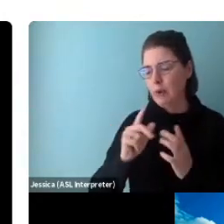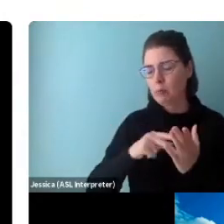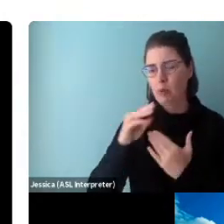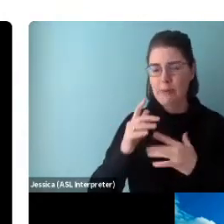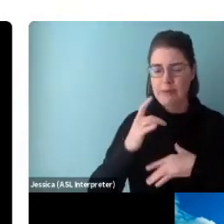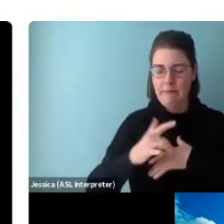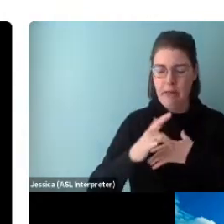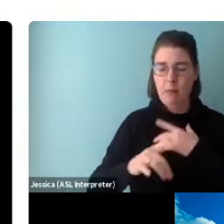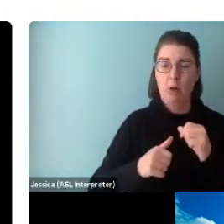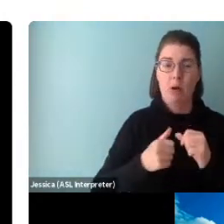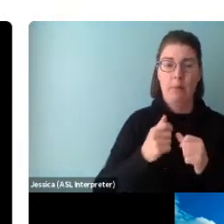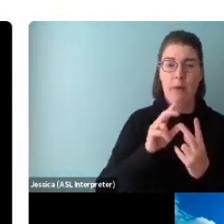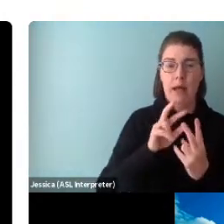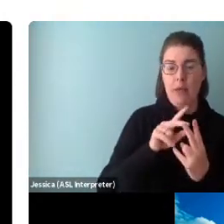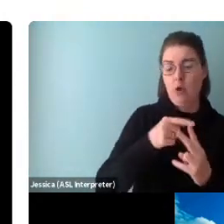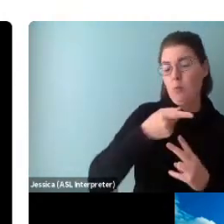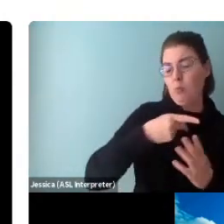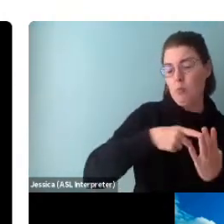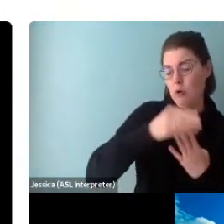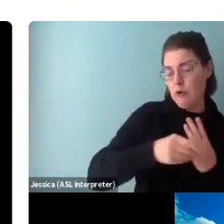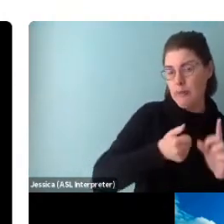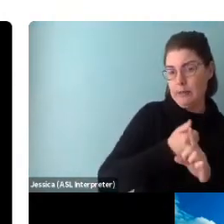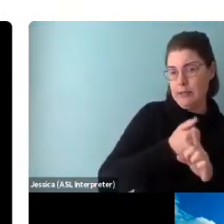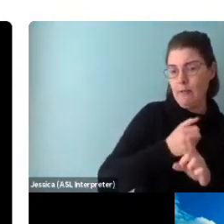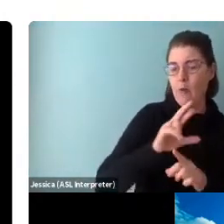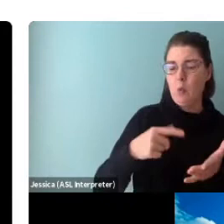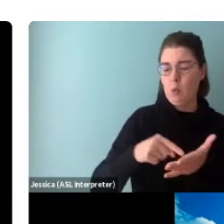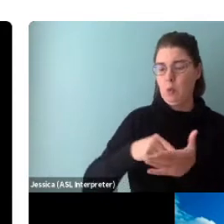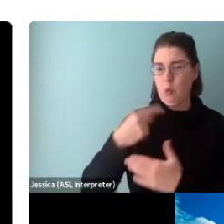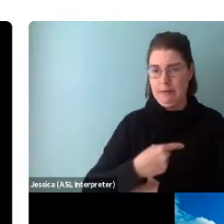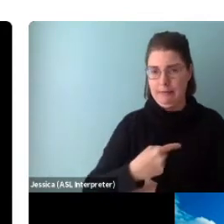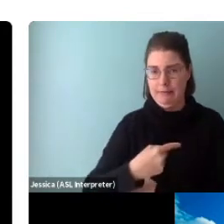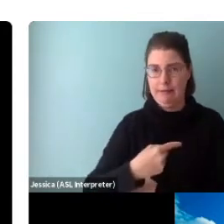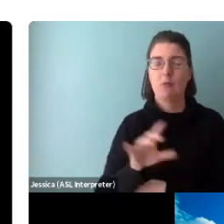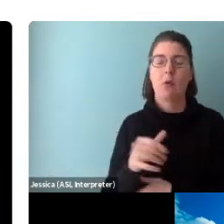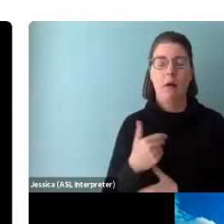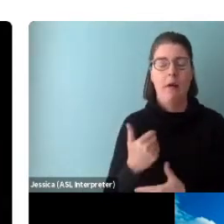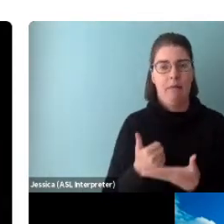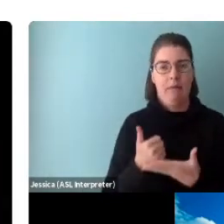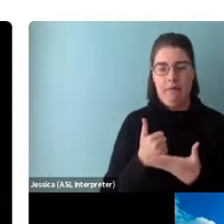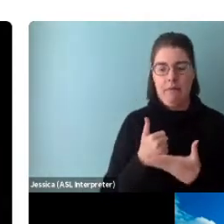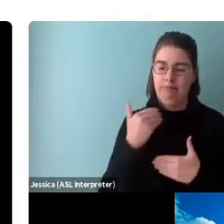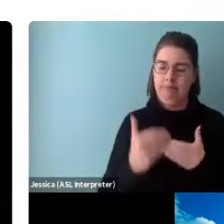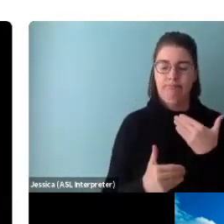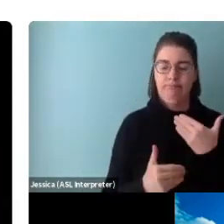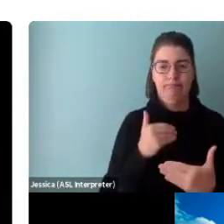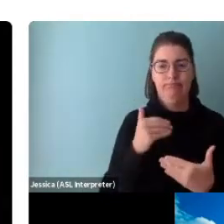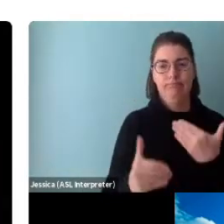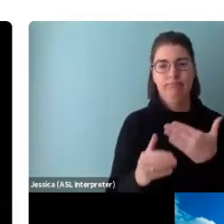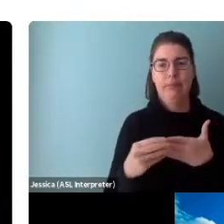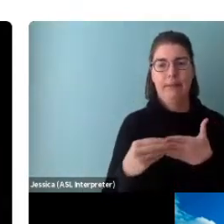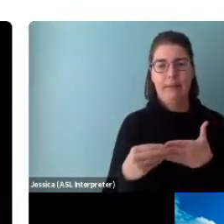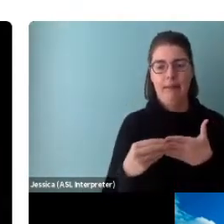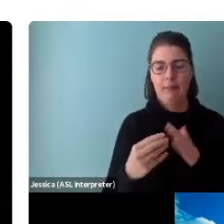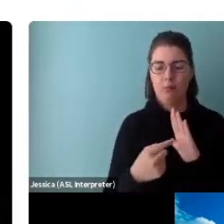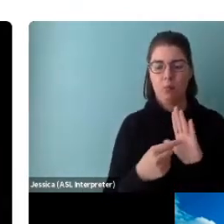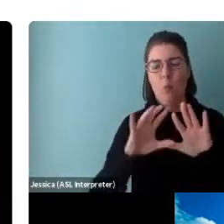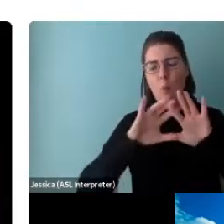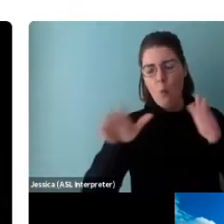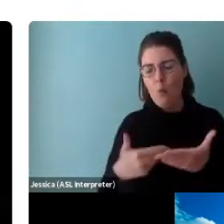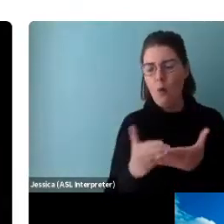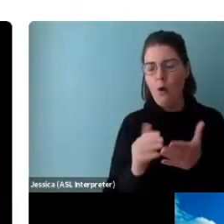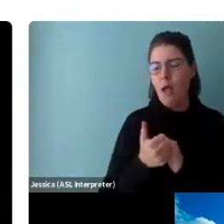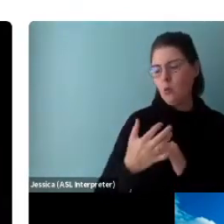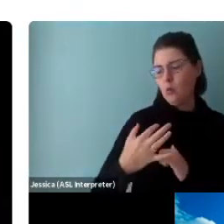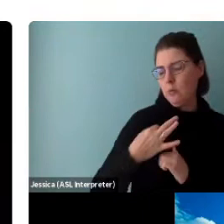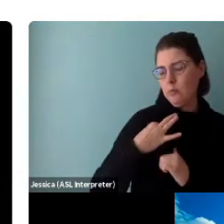by program or deadlines. There is also a helpful step by step guide, which provides an overview on how to apply